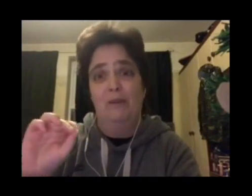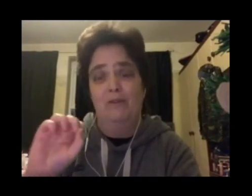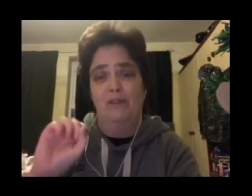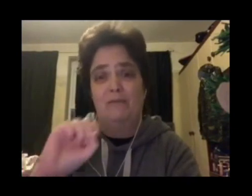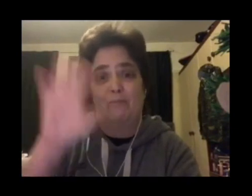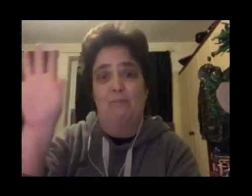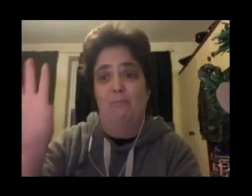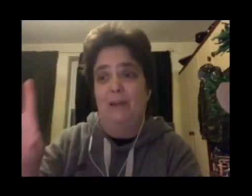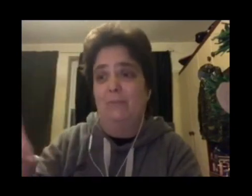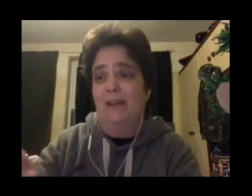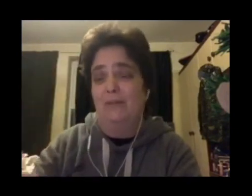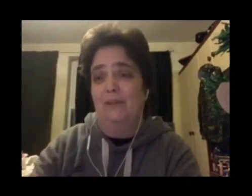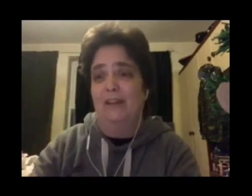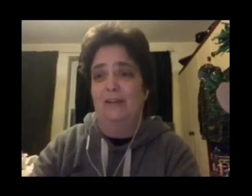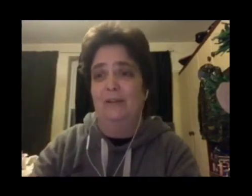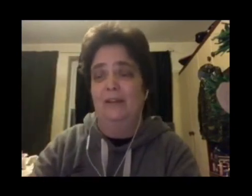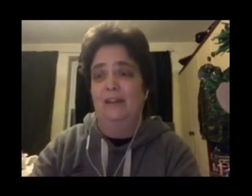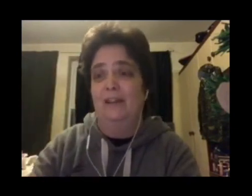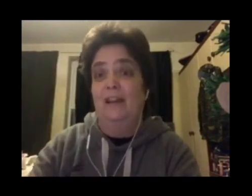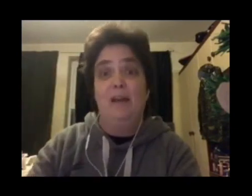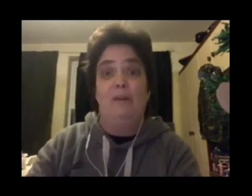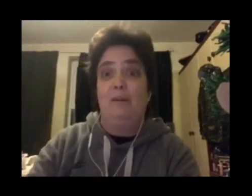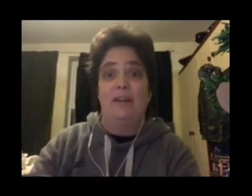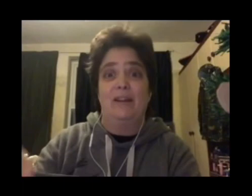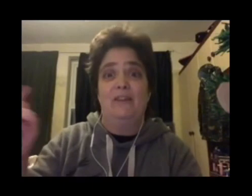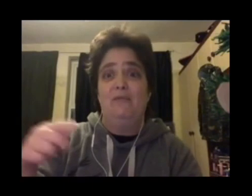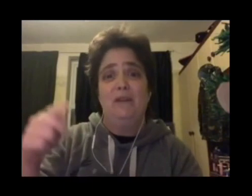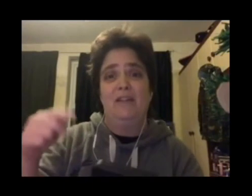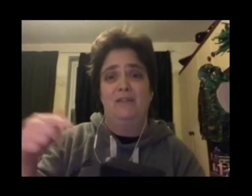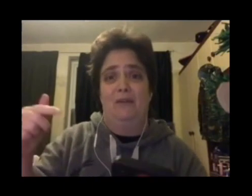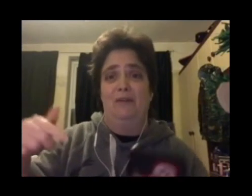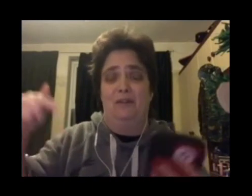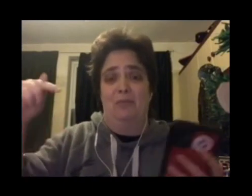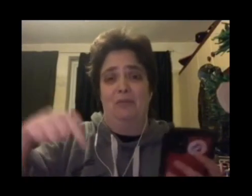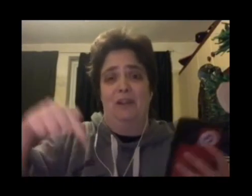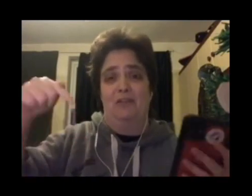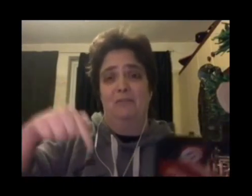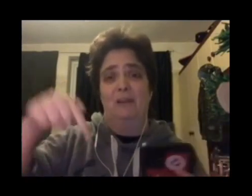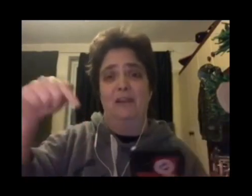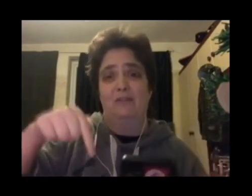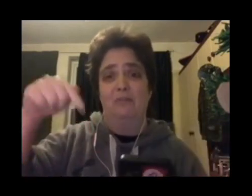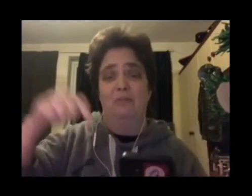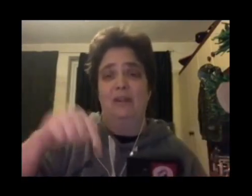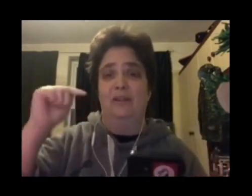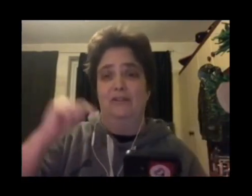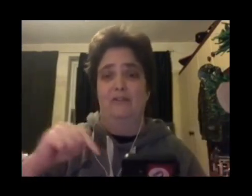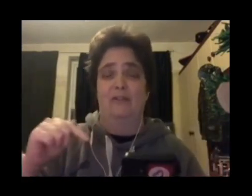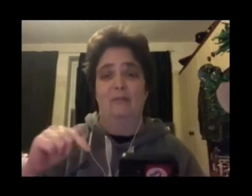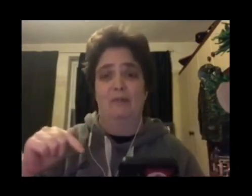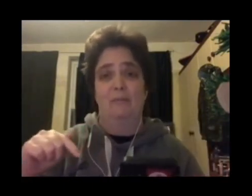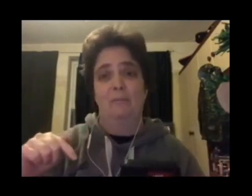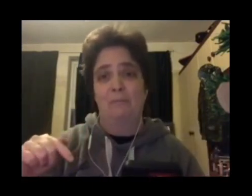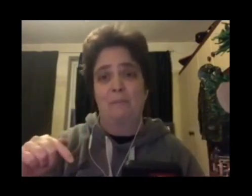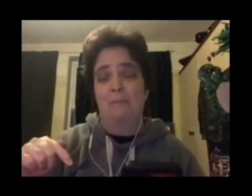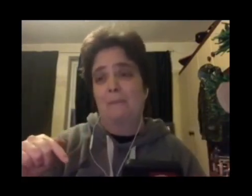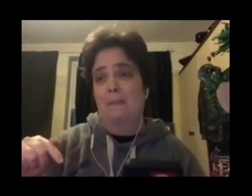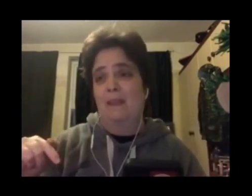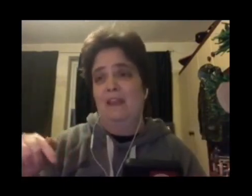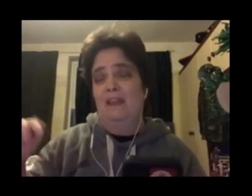annoying when it started to just beep loud at the end. But anyway, if anyone has their own interpretation, please do put it in the description.